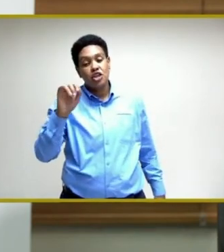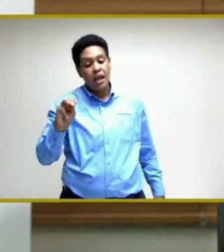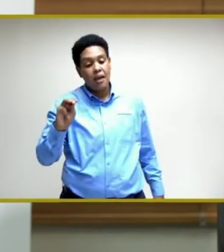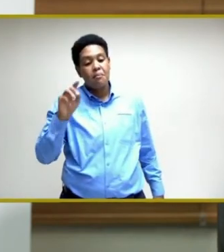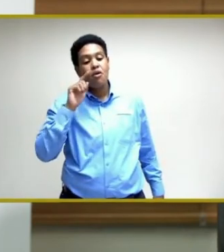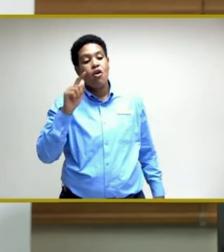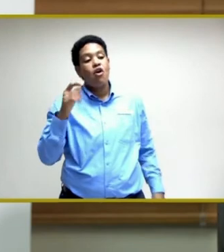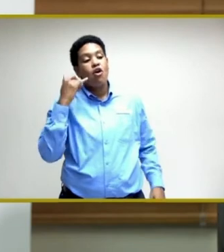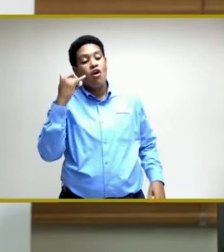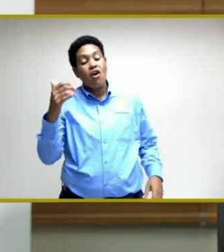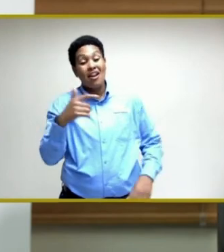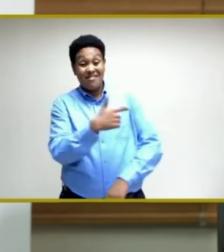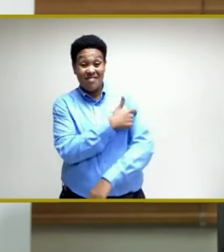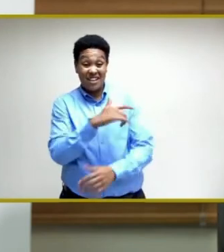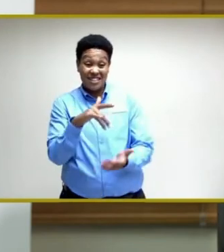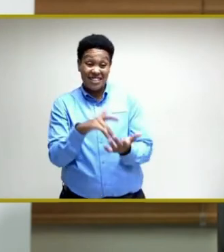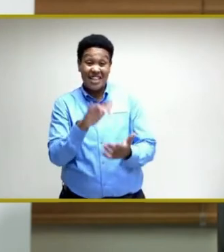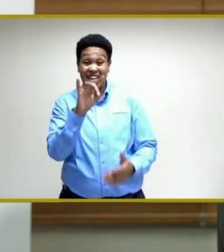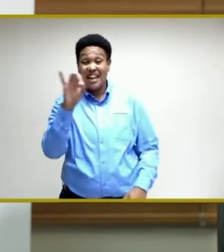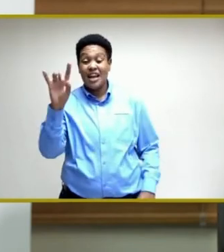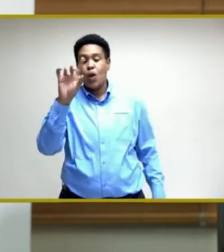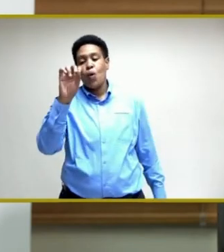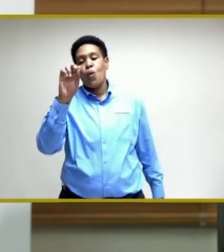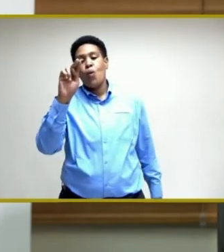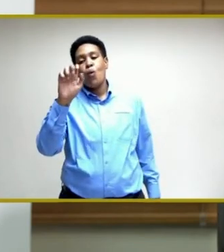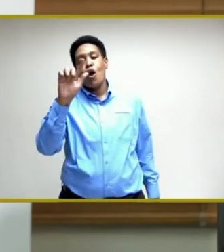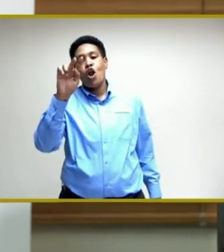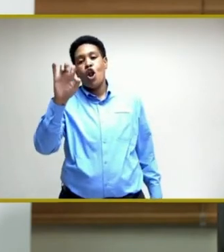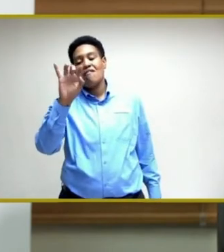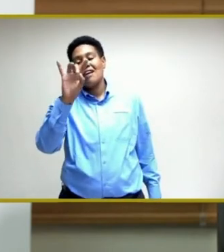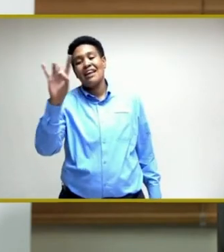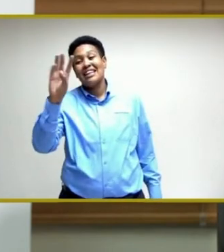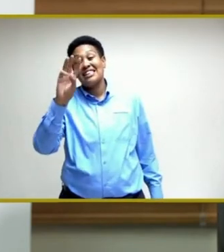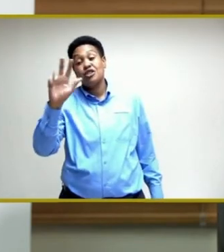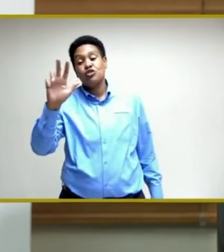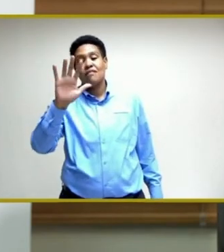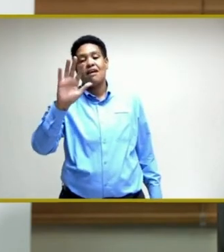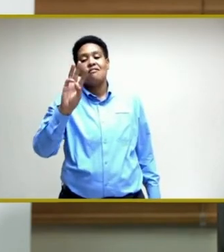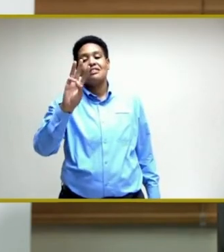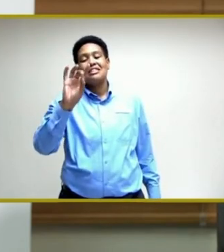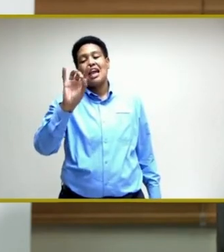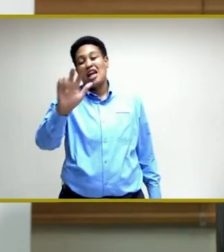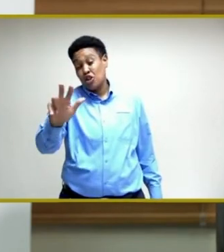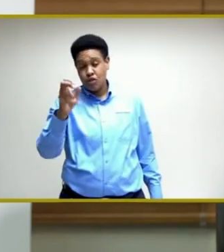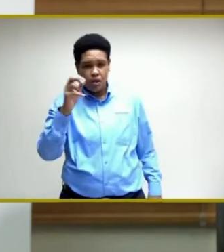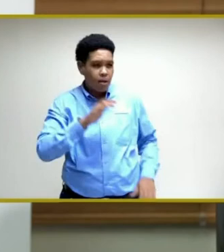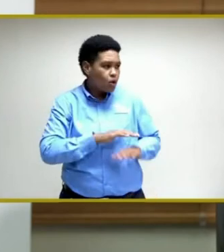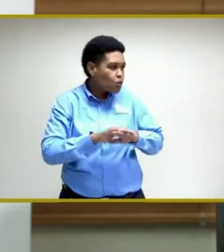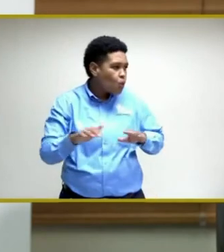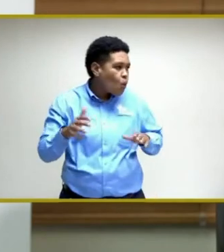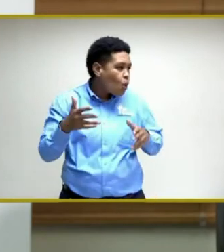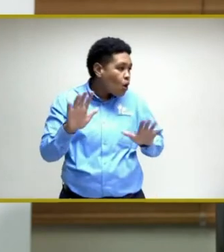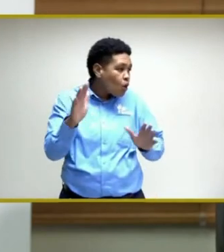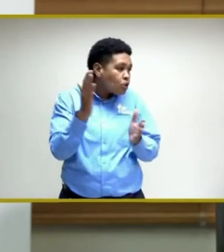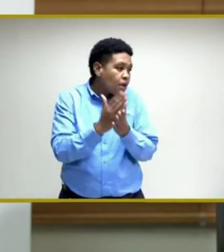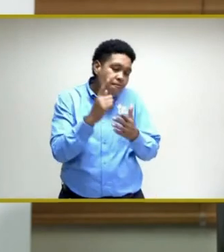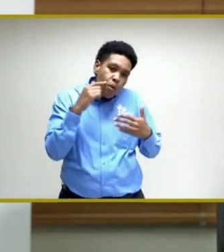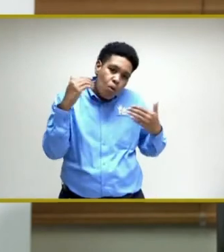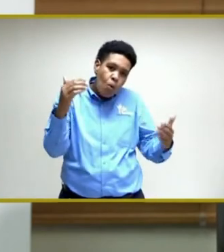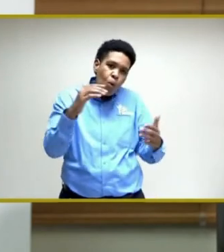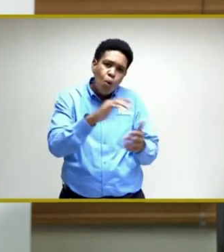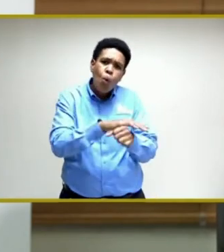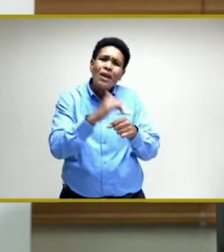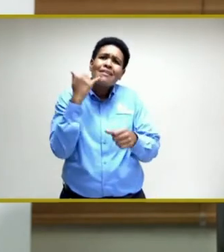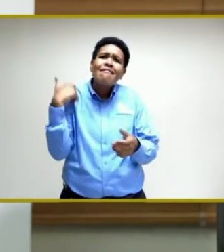center at 888-1-LOVE. That's 888-663-5683. But don't let that stop you from going to a center